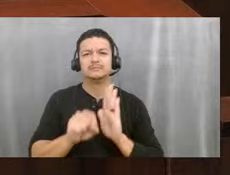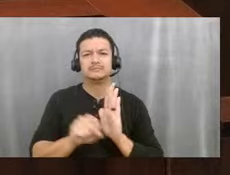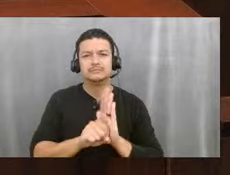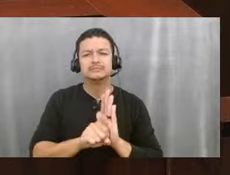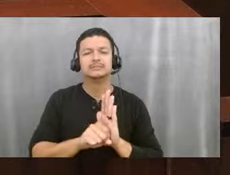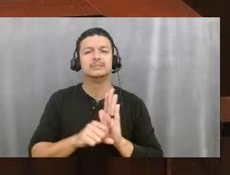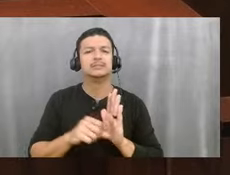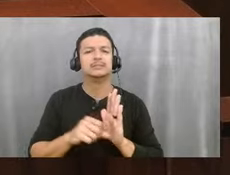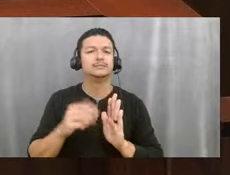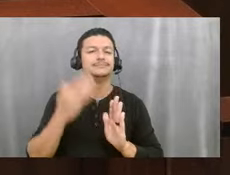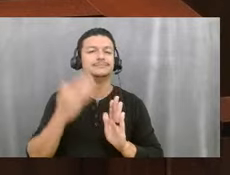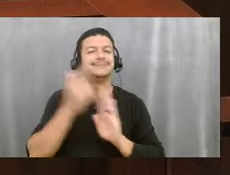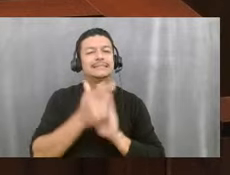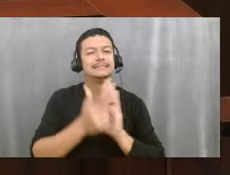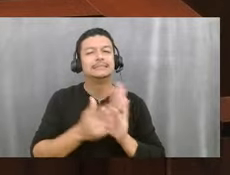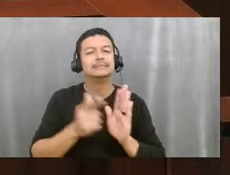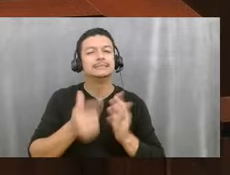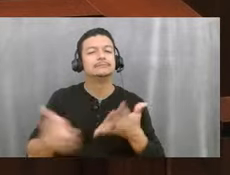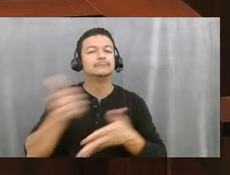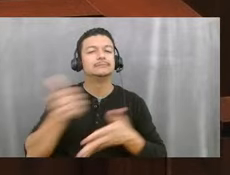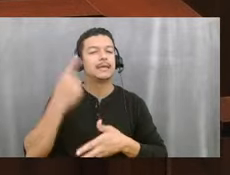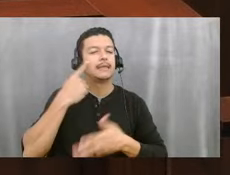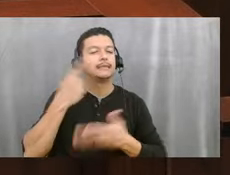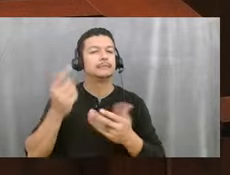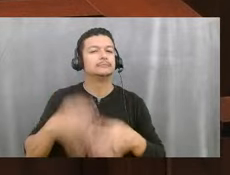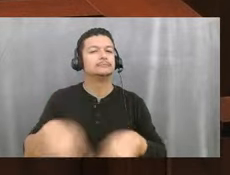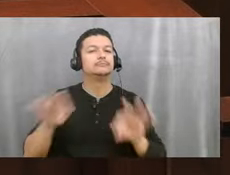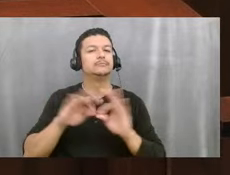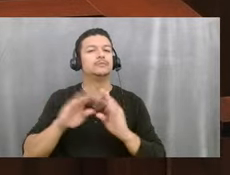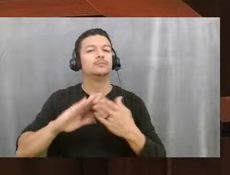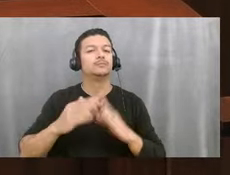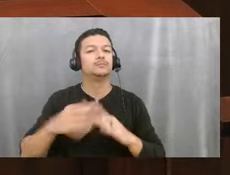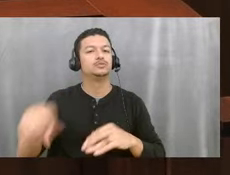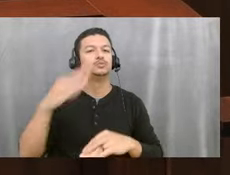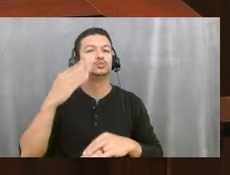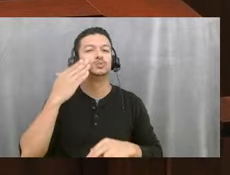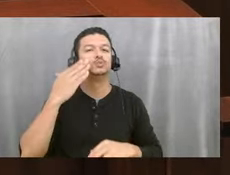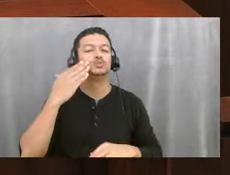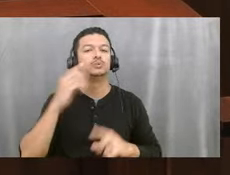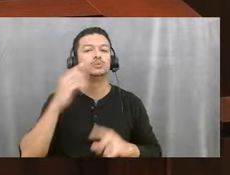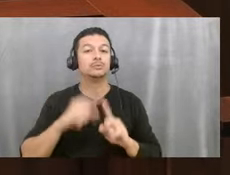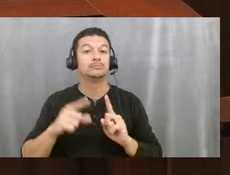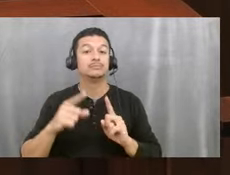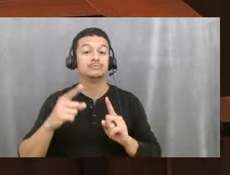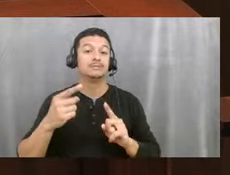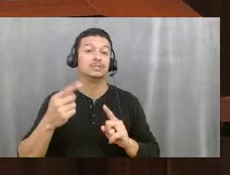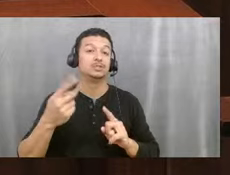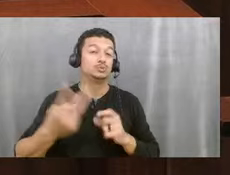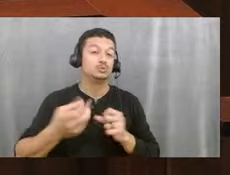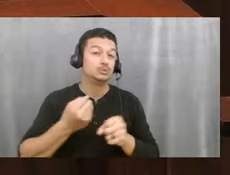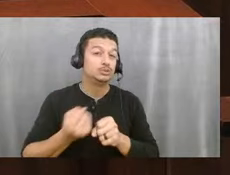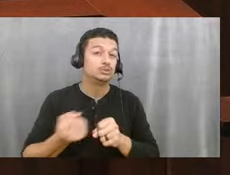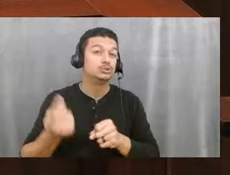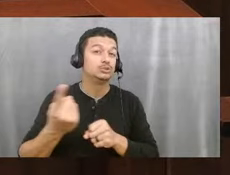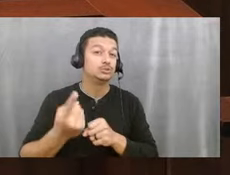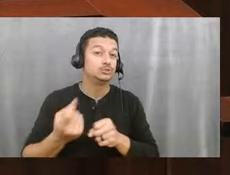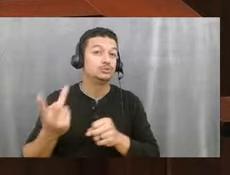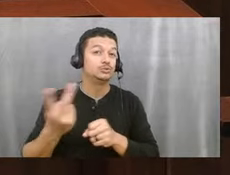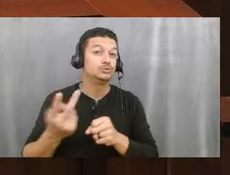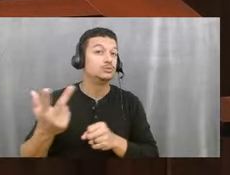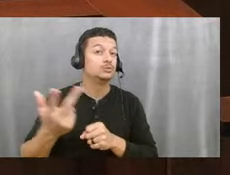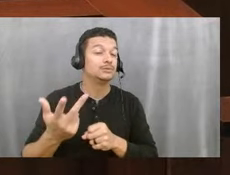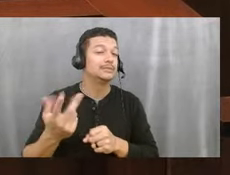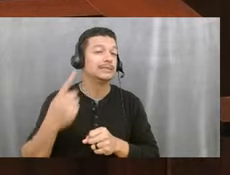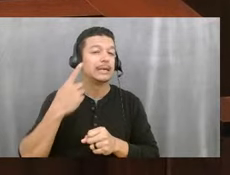municipalities to know. And then as you see that come up in the next few years, we would welcome any input that you have